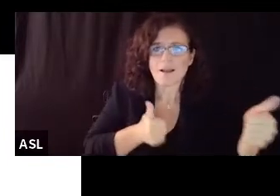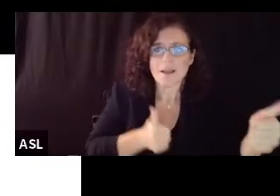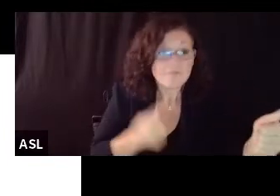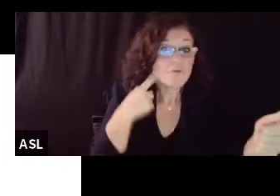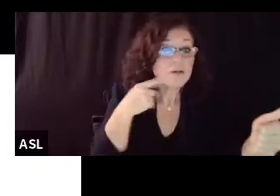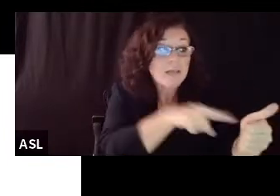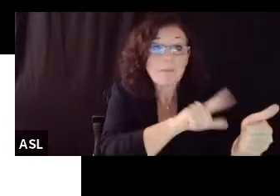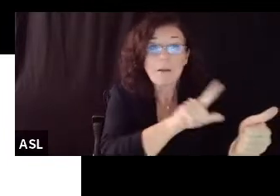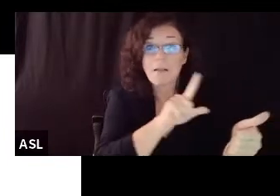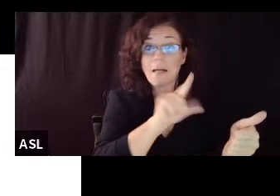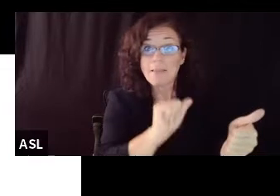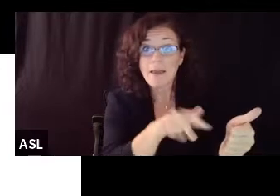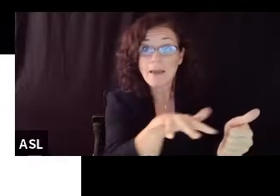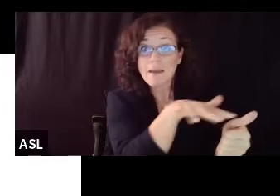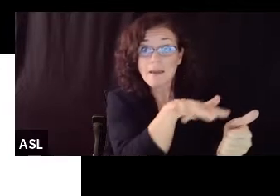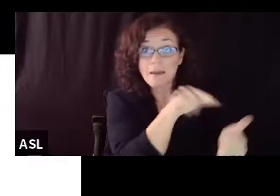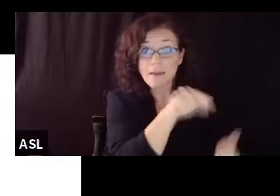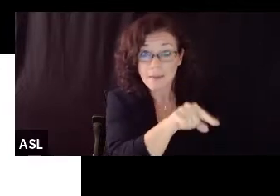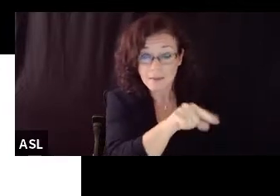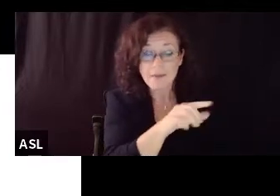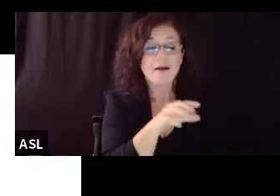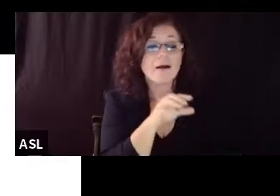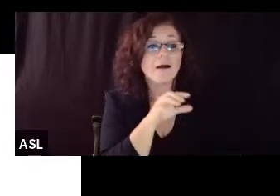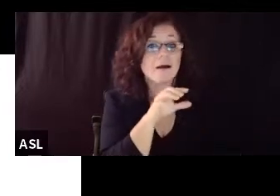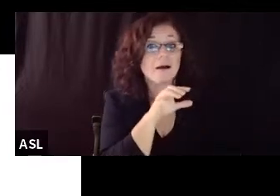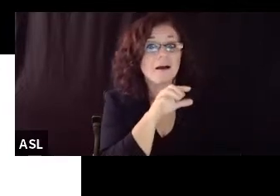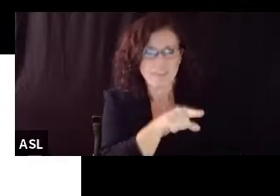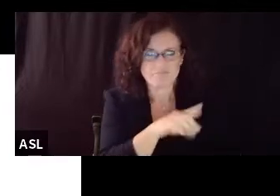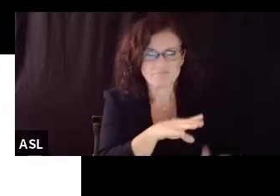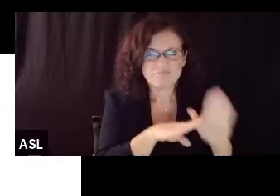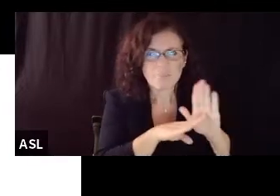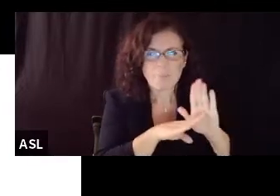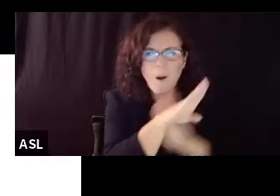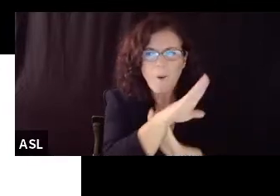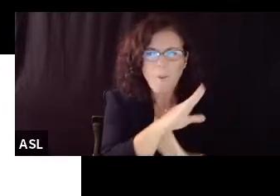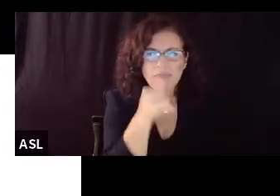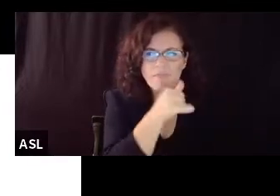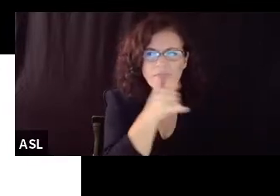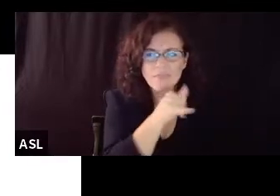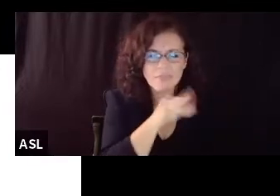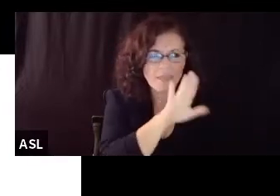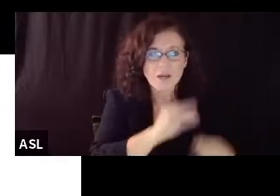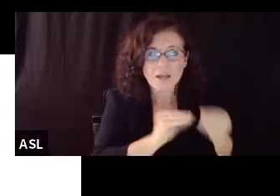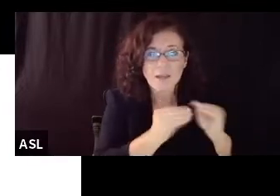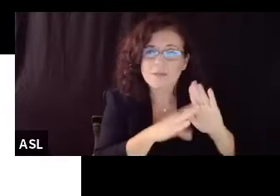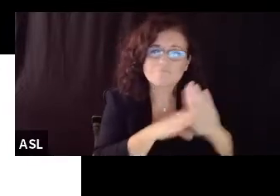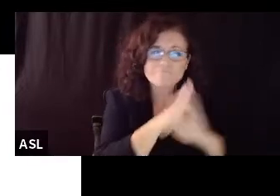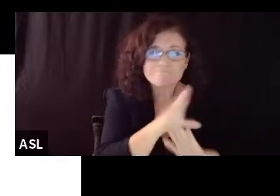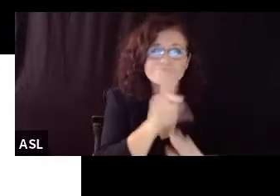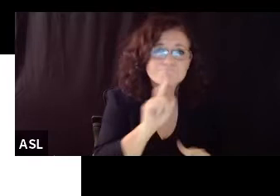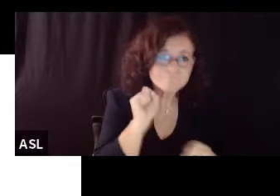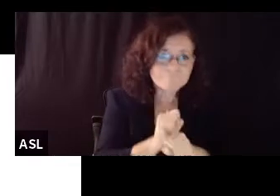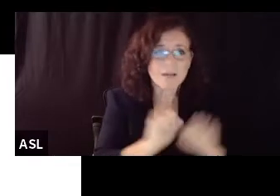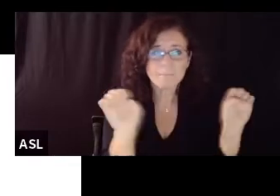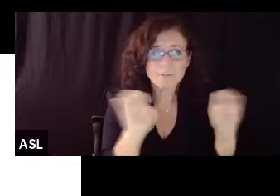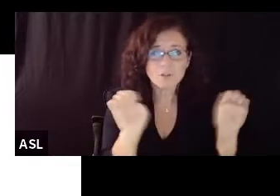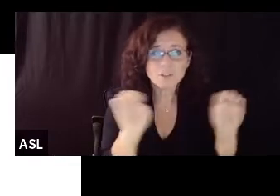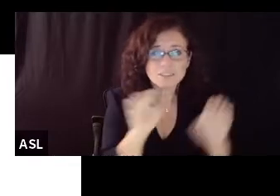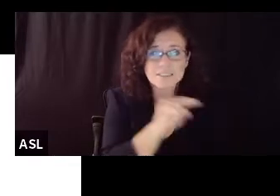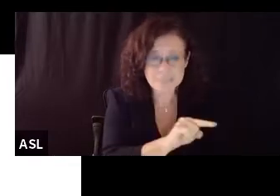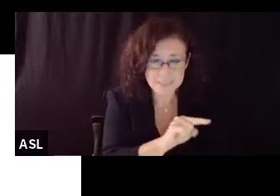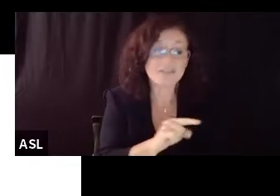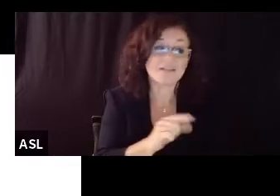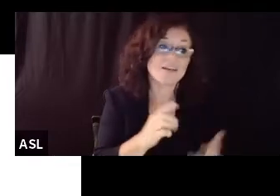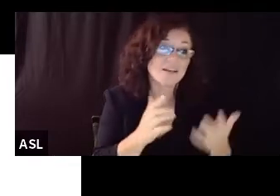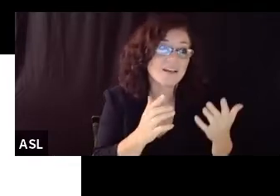for example or pockets of it are hitting um true crisis um and uh really um some circumstances that are um perhaps